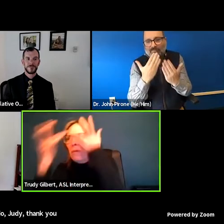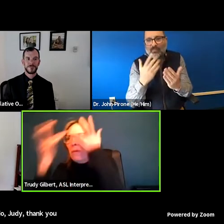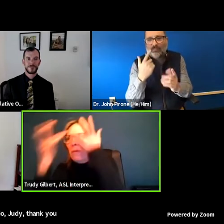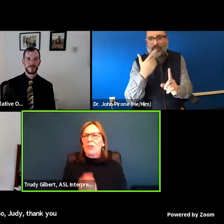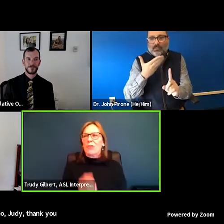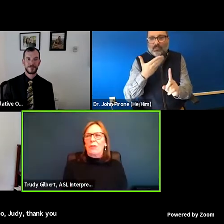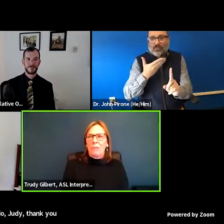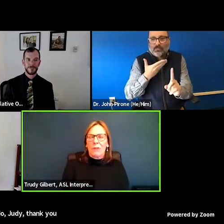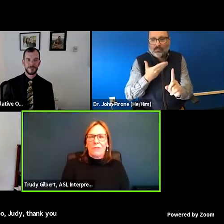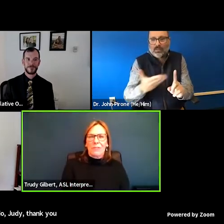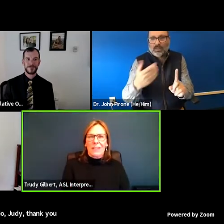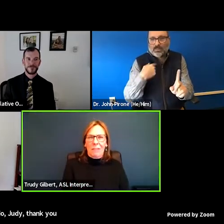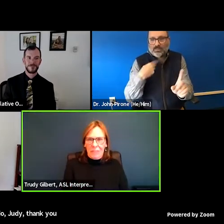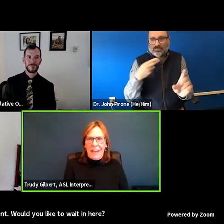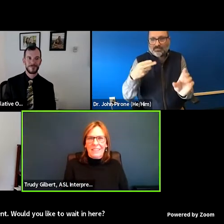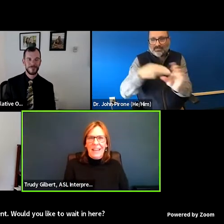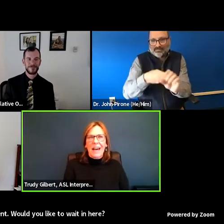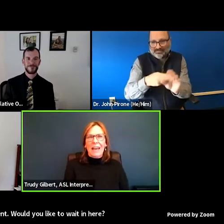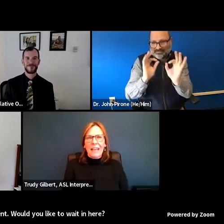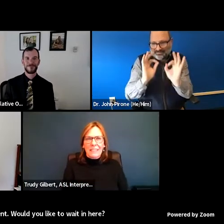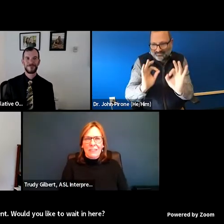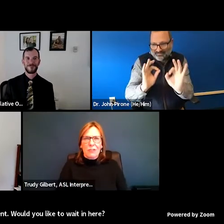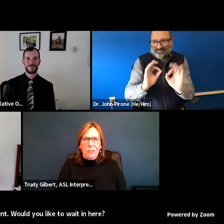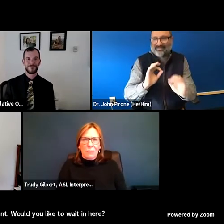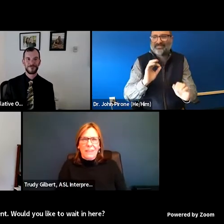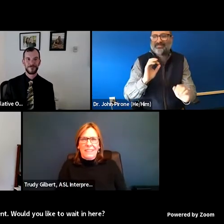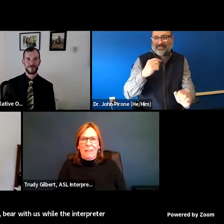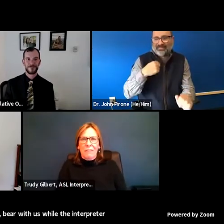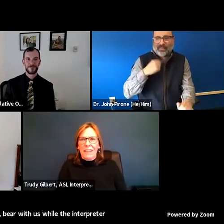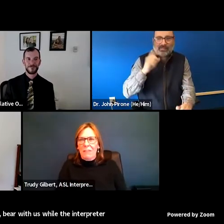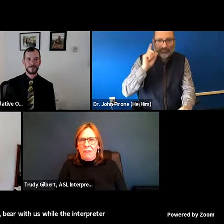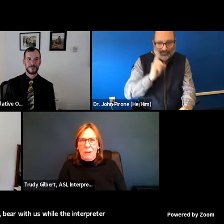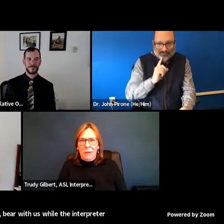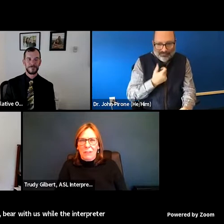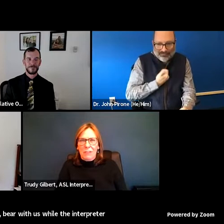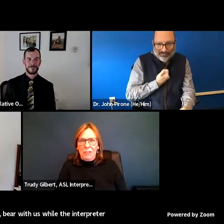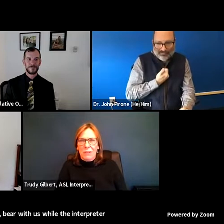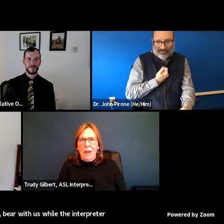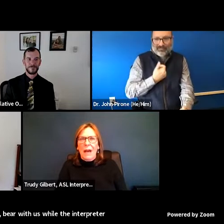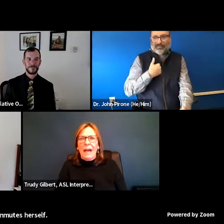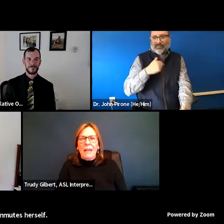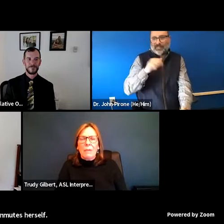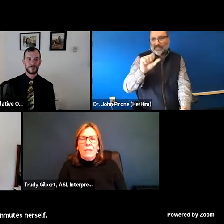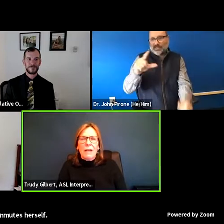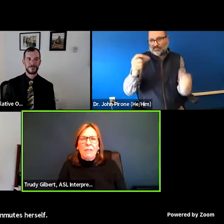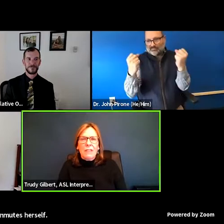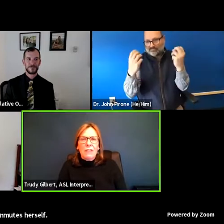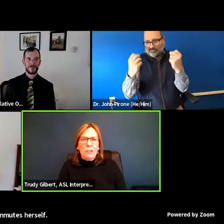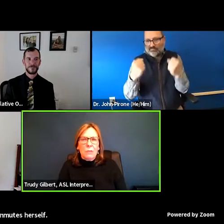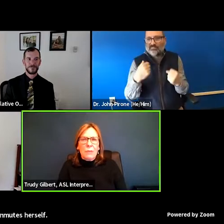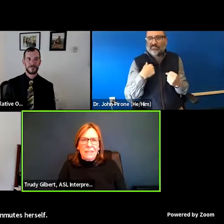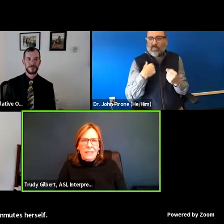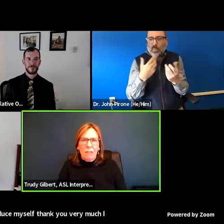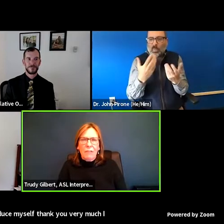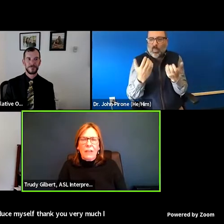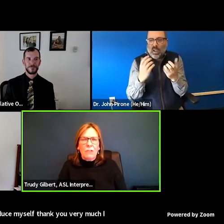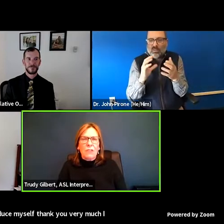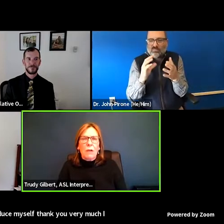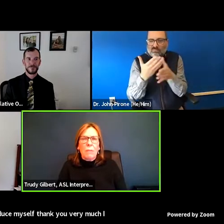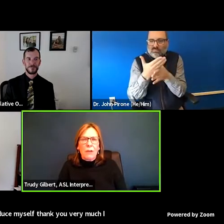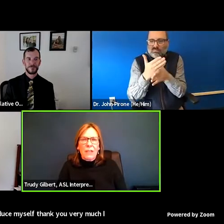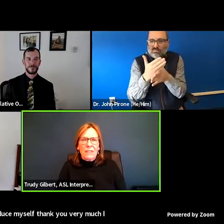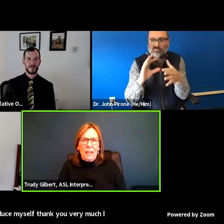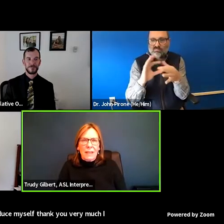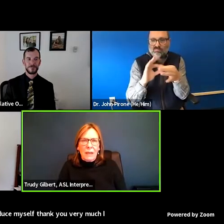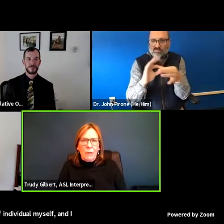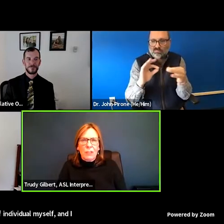Bear with us while the interpreter unmutes herself. Yes. I'd like to introduce myself. Thank you very much. I am a deaf individual myself, and I